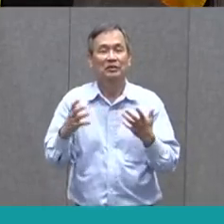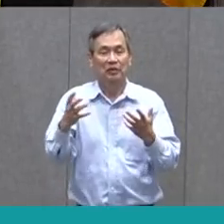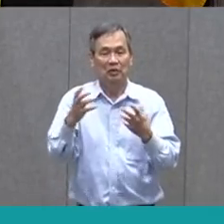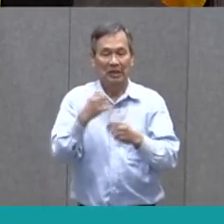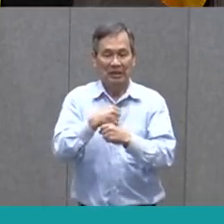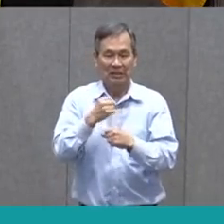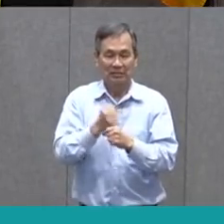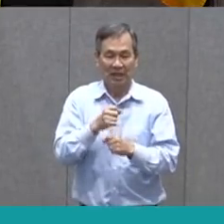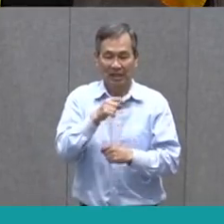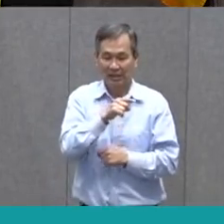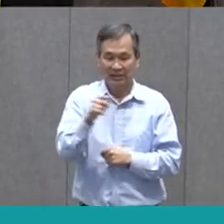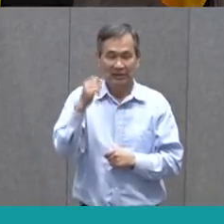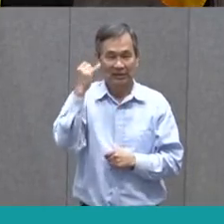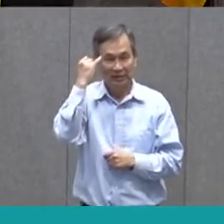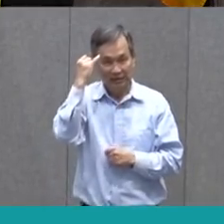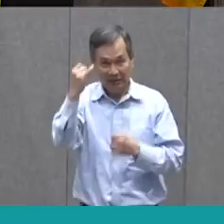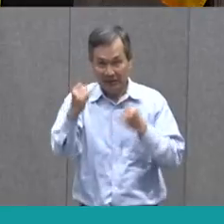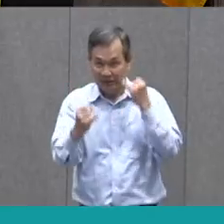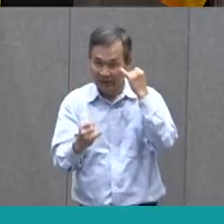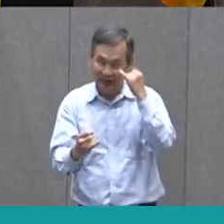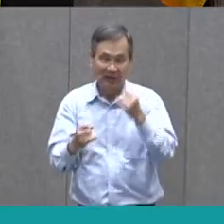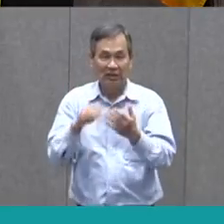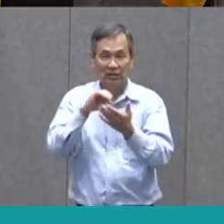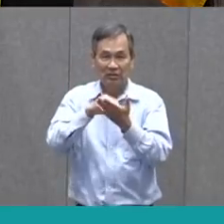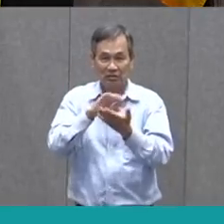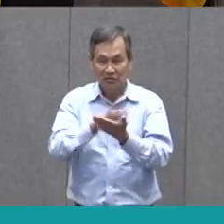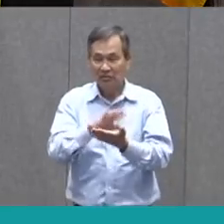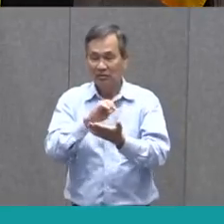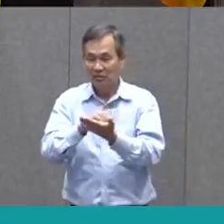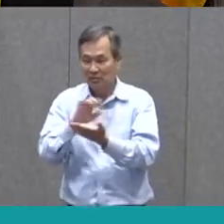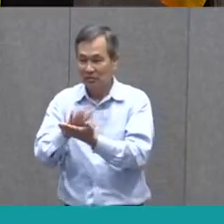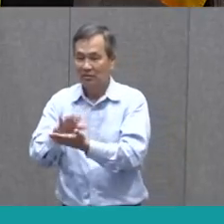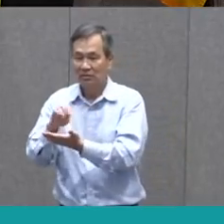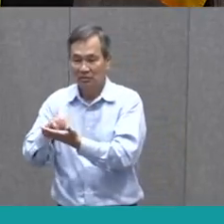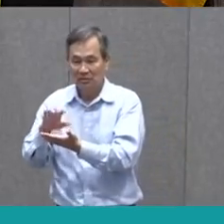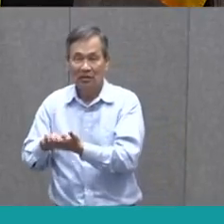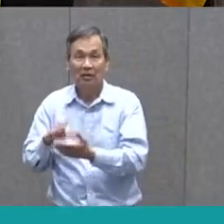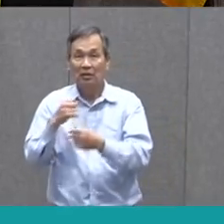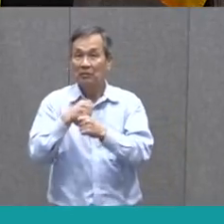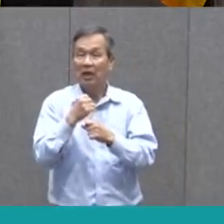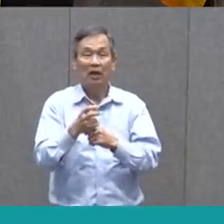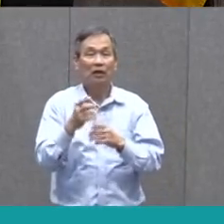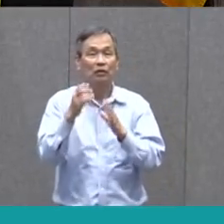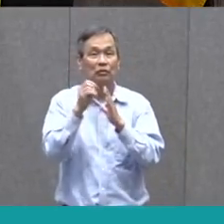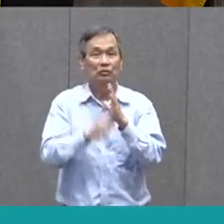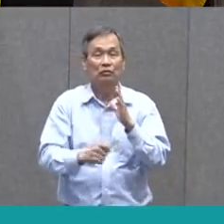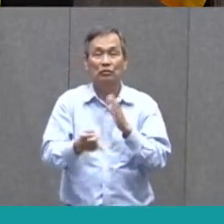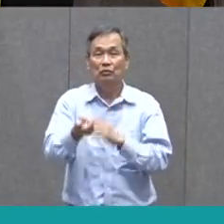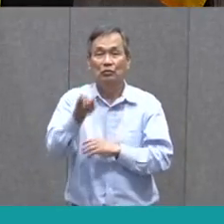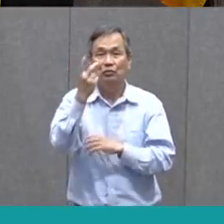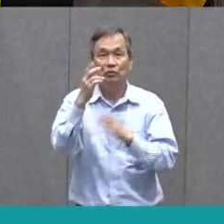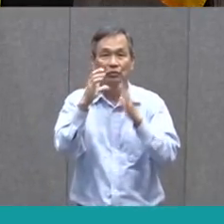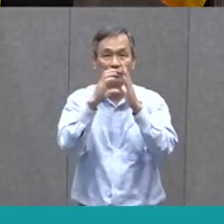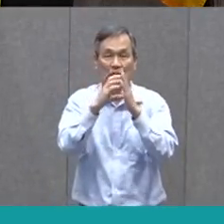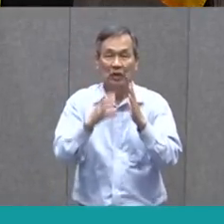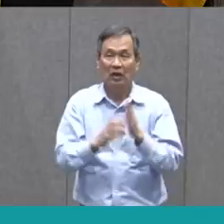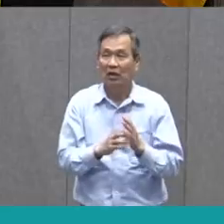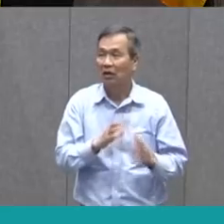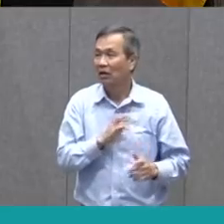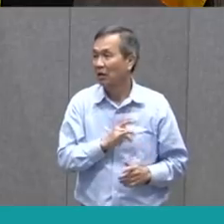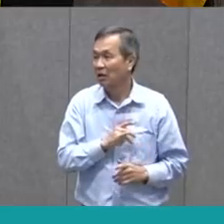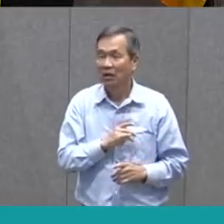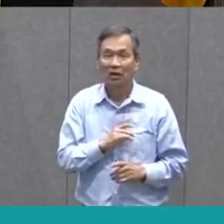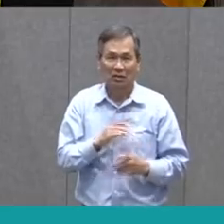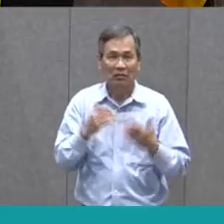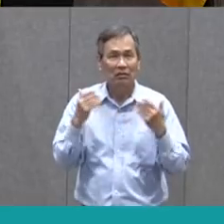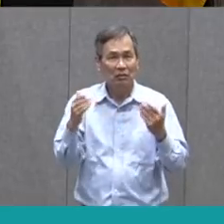take those ideas and you want to write them down. If you want to do two paragraphs, that is awesome. Go ahead and